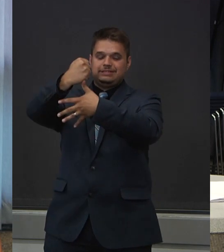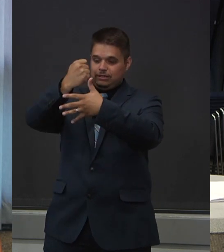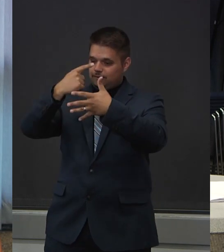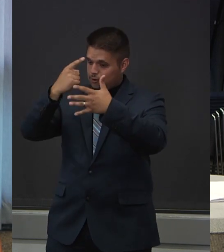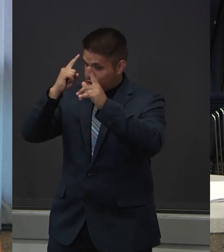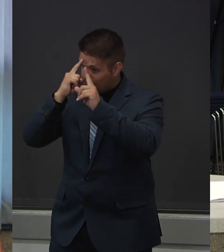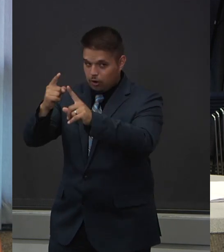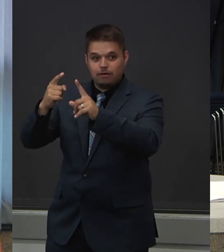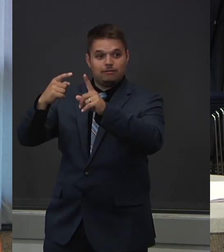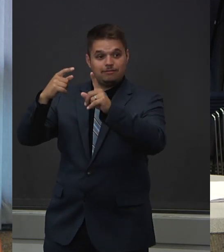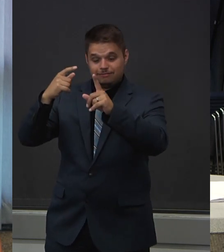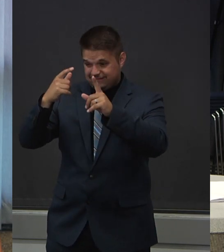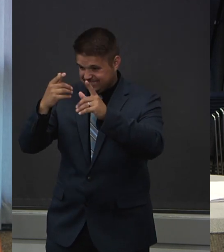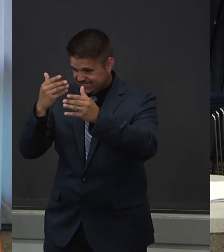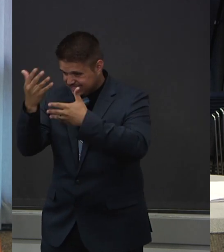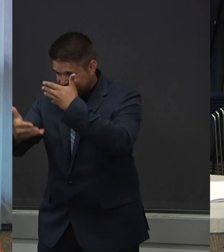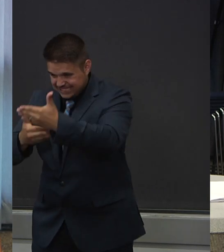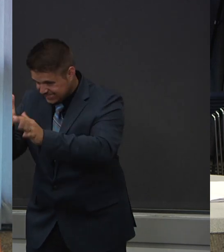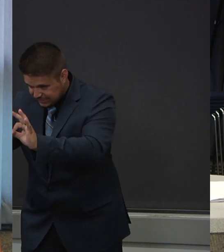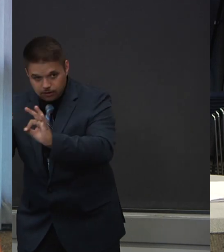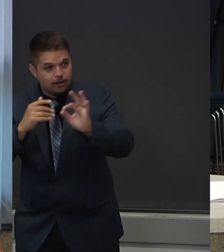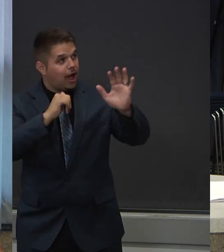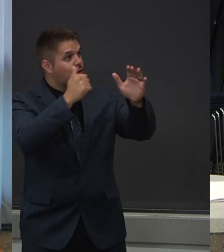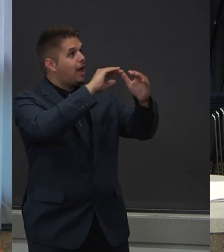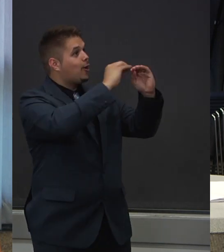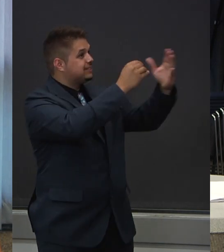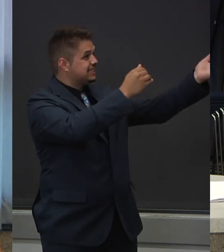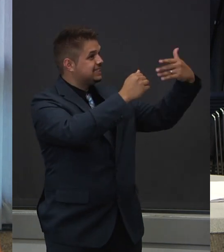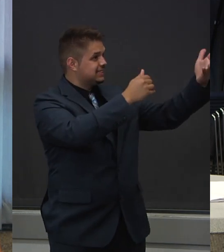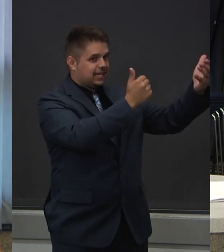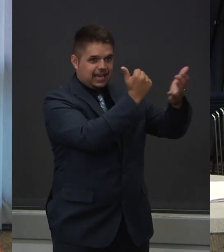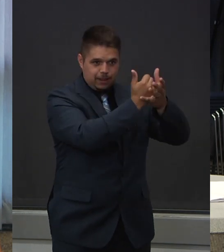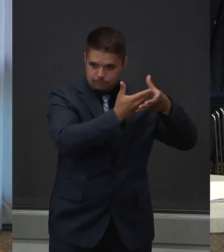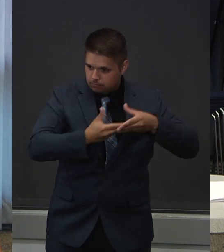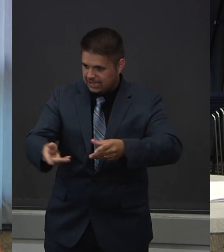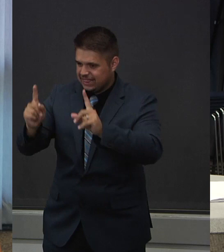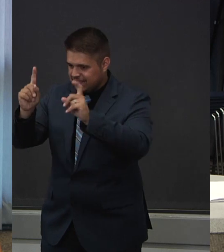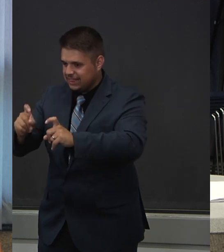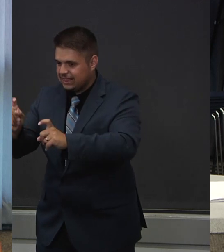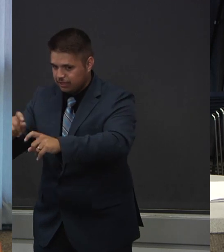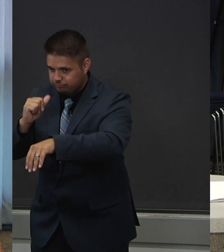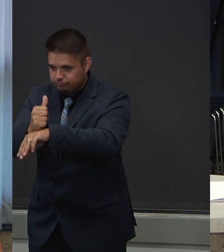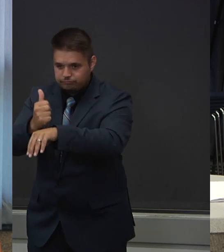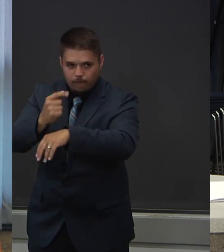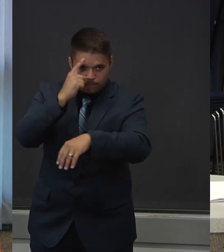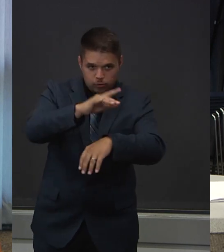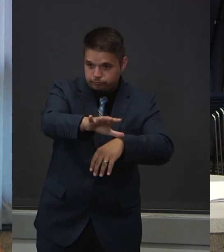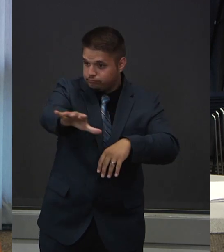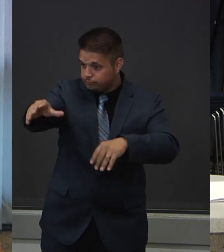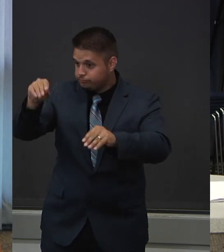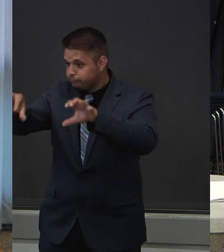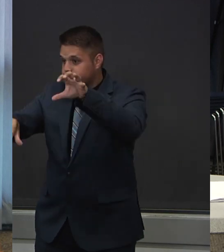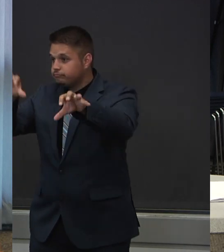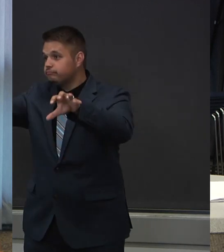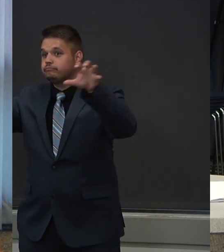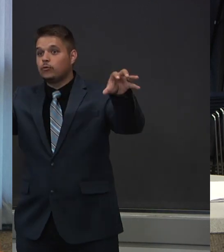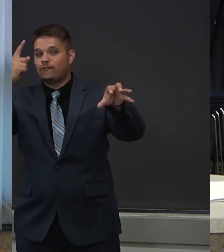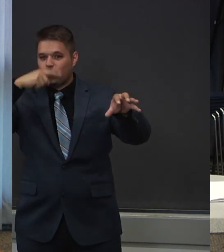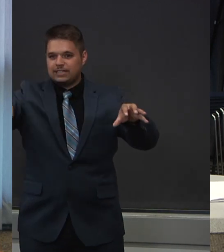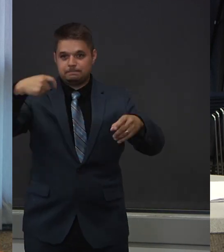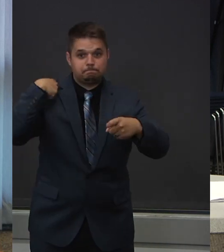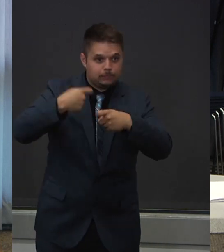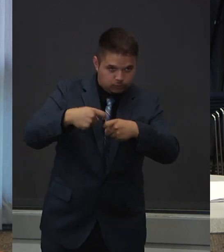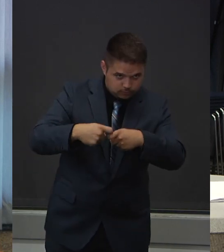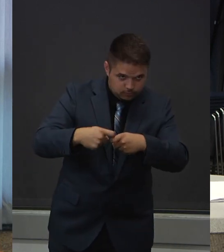to hold free community testing events for the Latinx community. In addition, patients